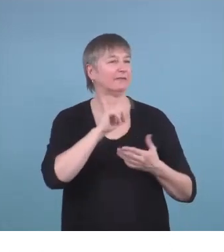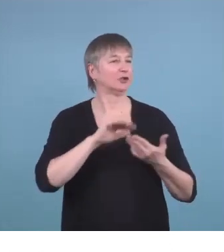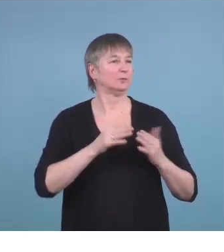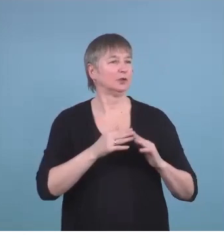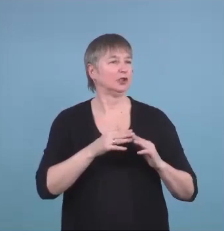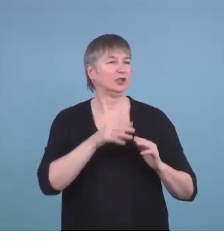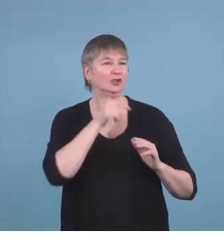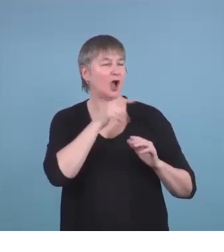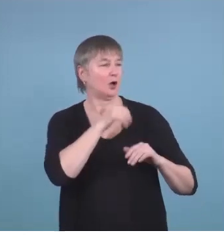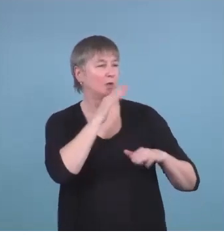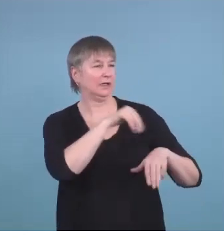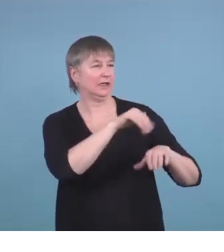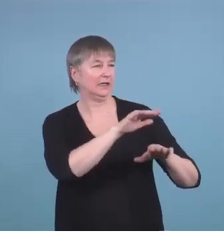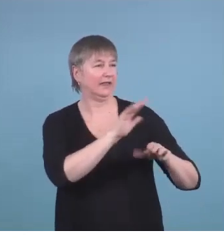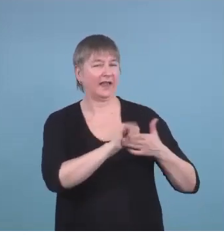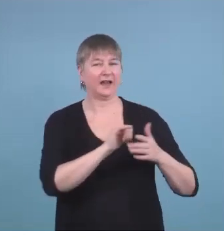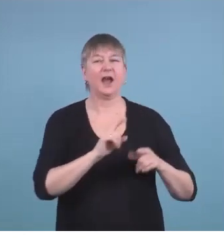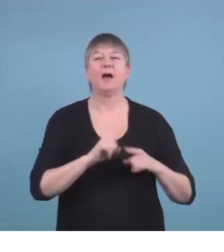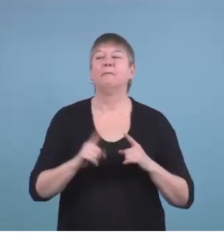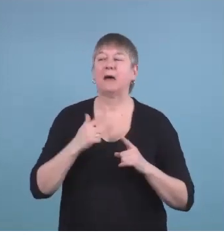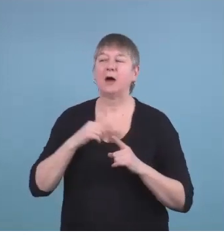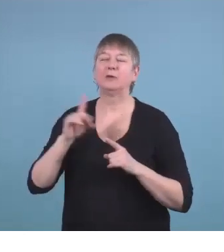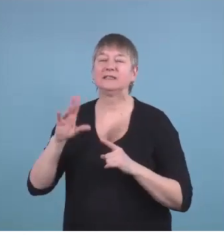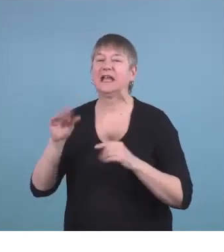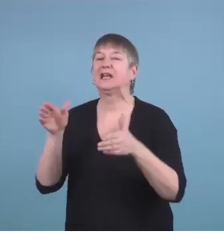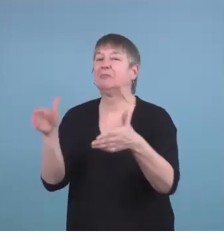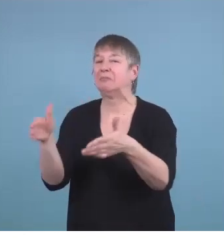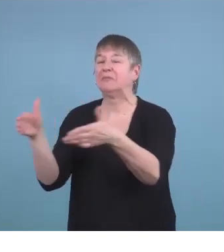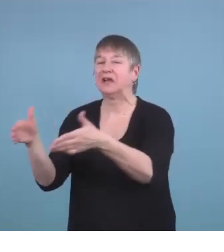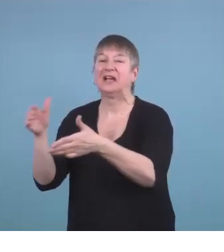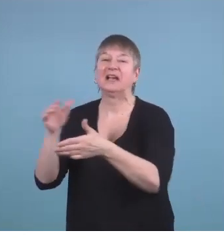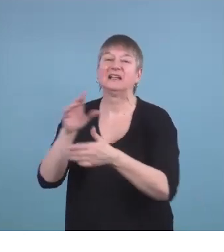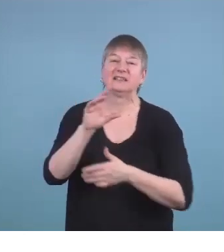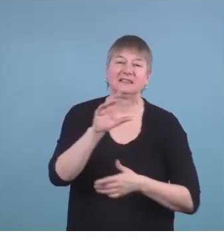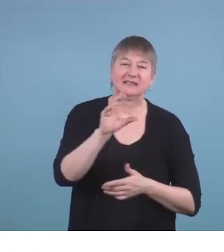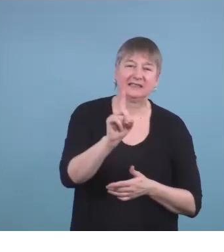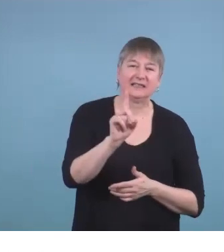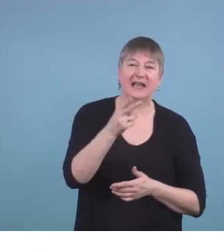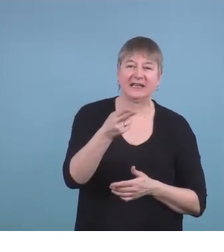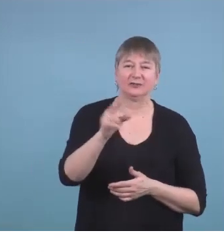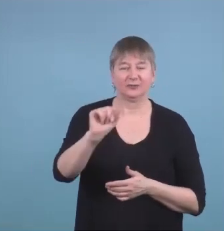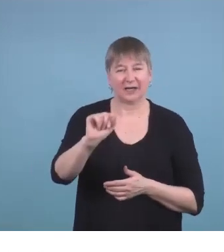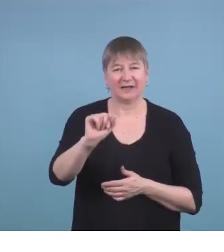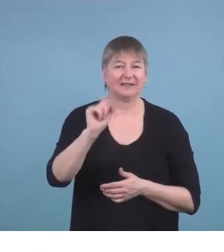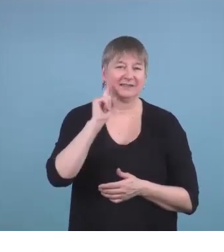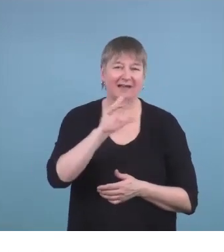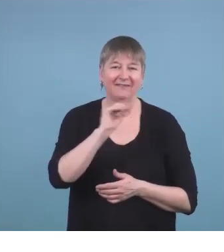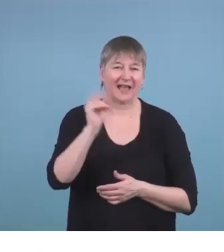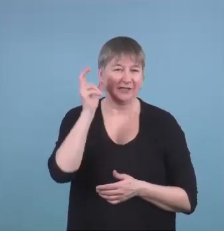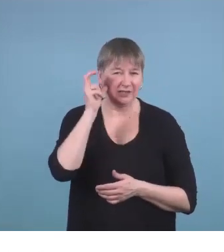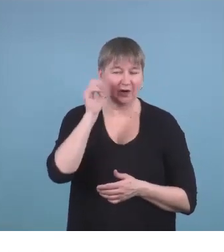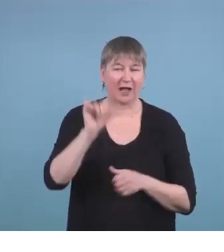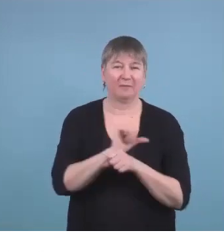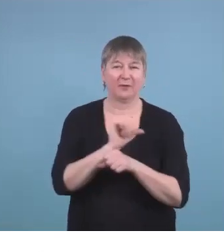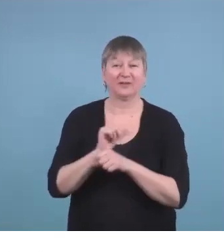us but we did connect him and make him aware of deaf and hear Alberta and he's now aware that they have